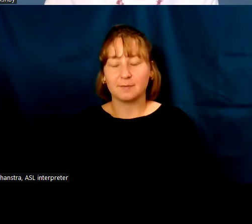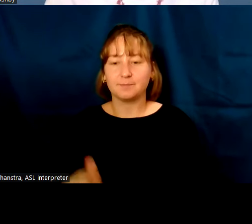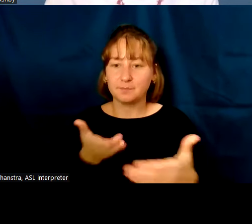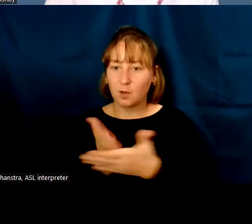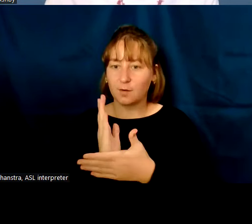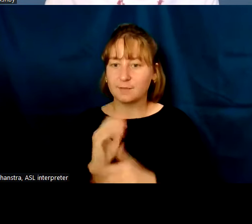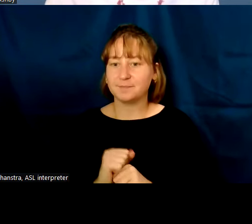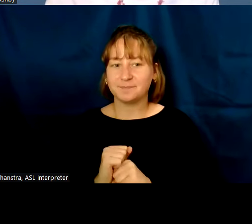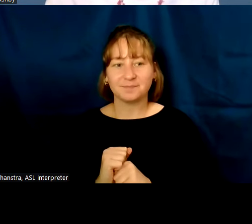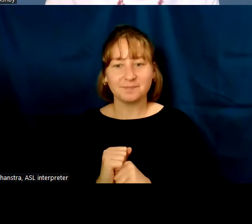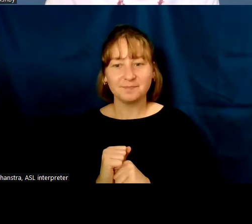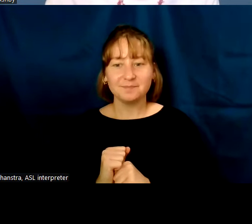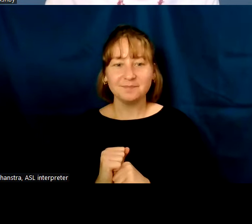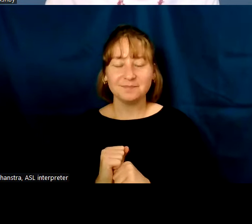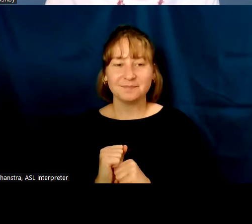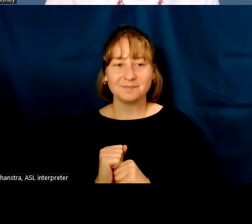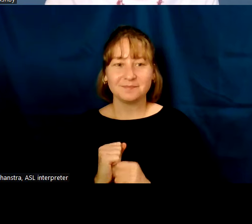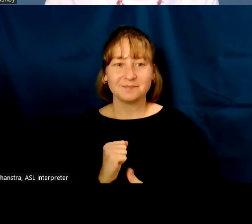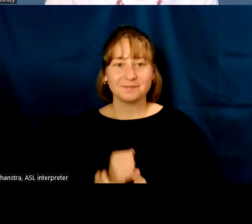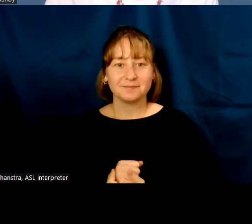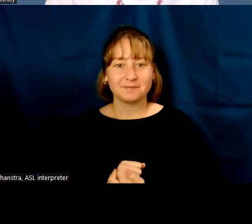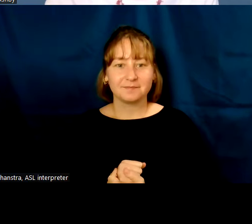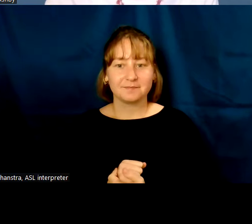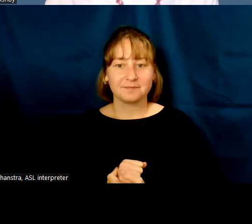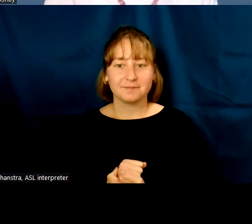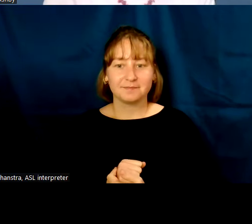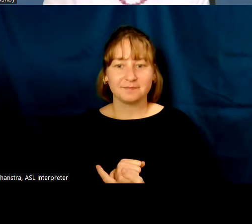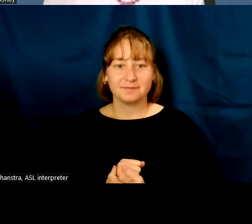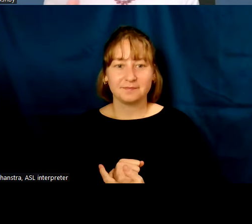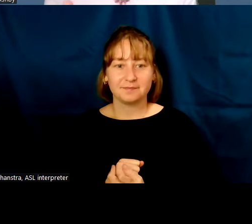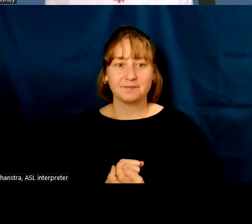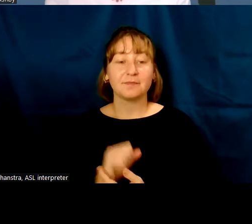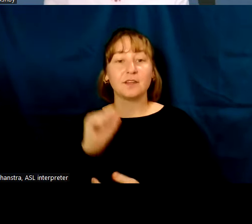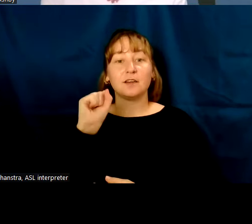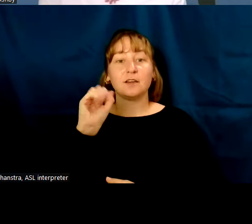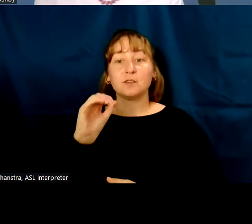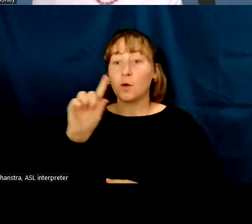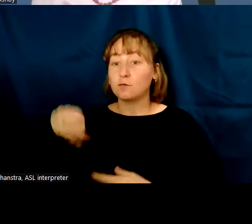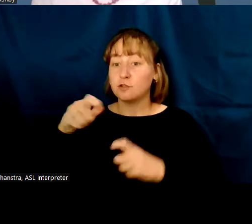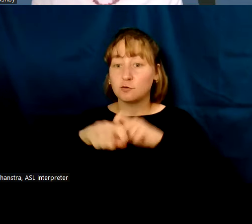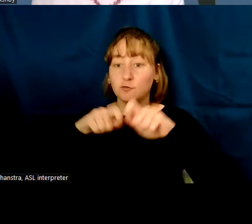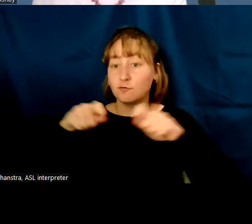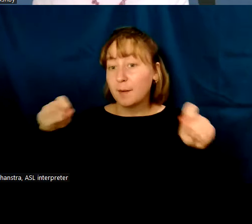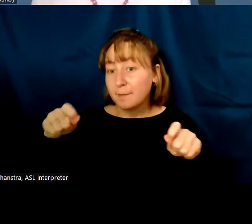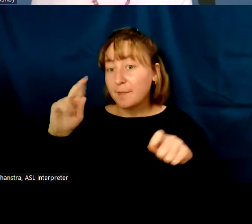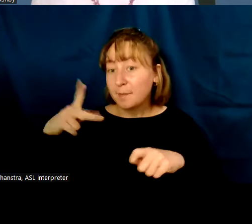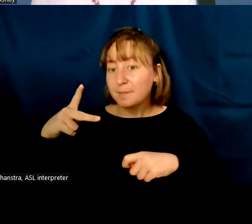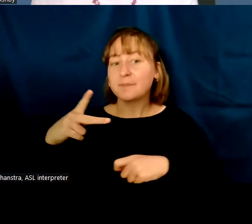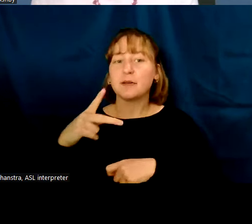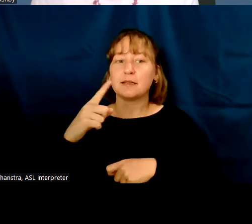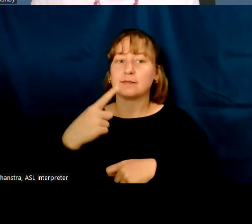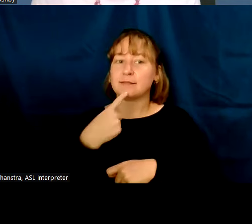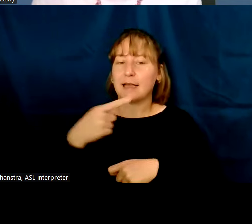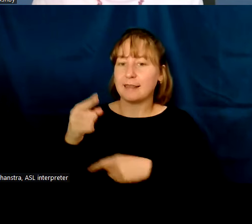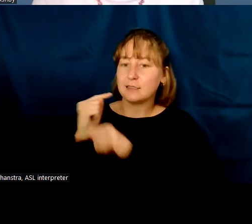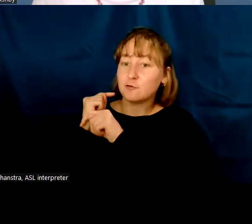So I'll just wrap up by saying that this tradition, this